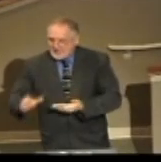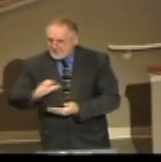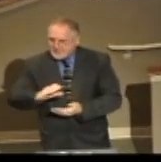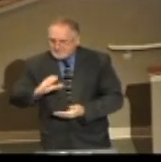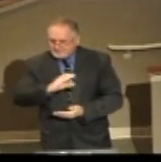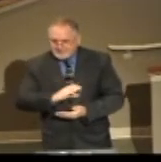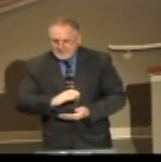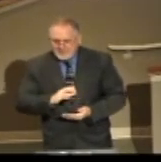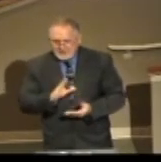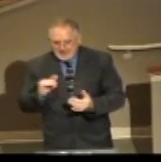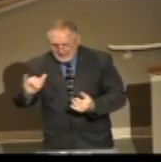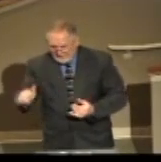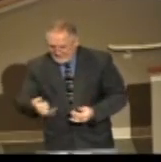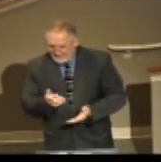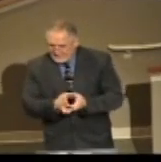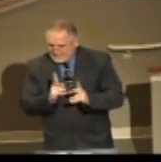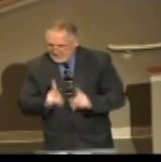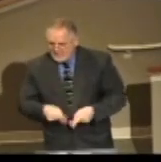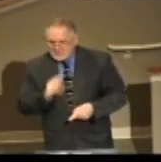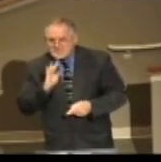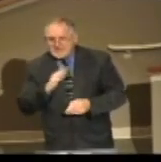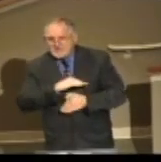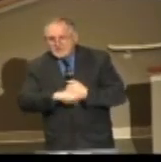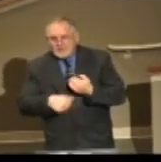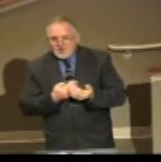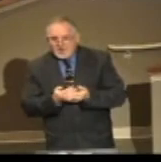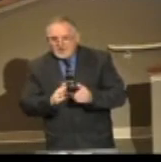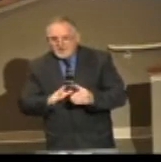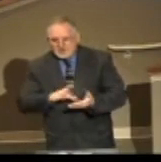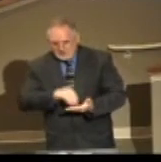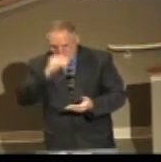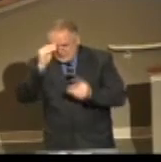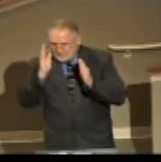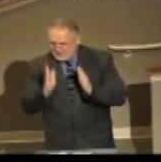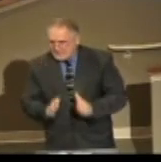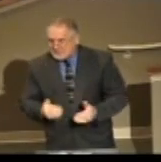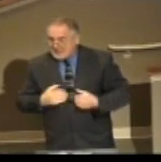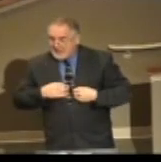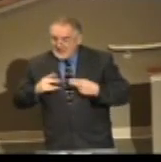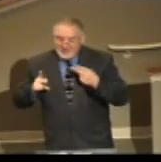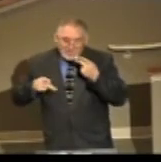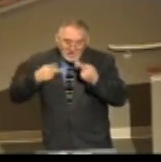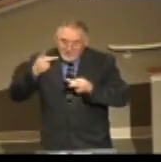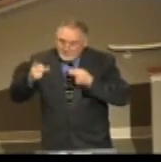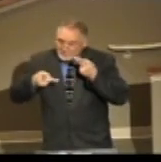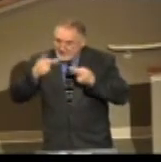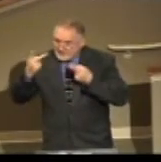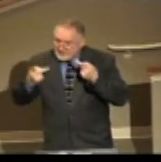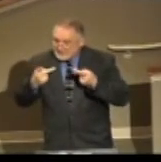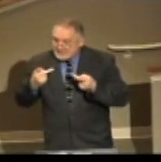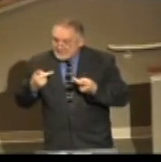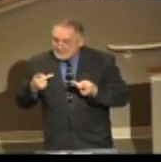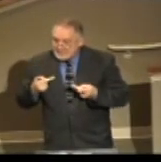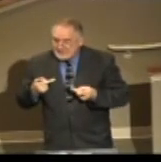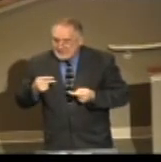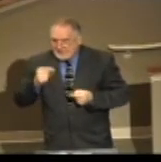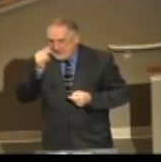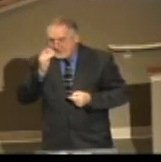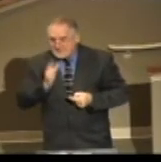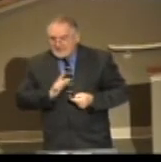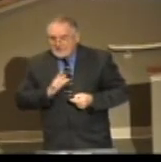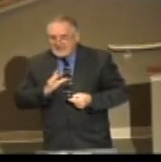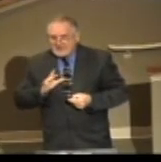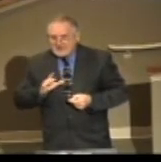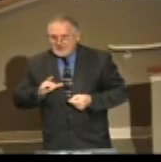is they invited someone to come to speak to all their students and staff and they had a picnic outside and this man would lecture them. This man named Dr.